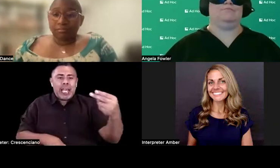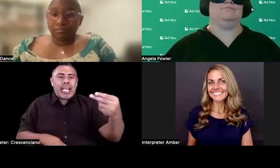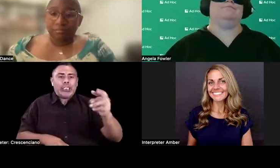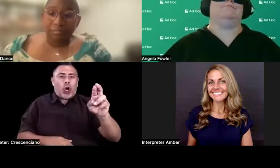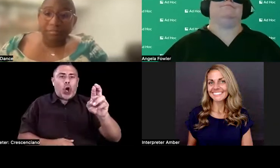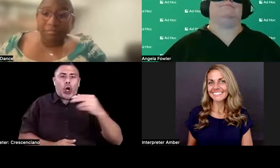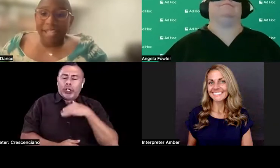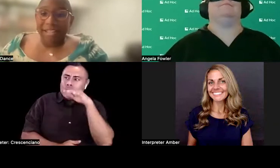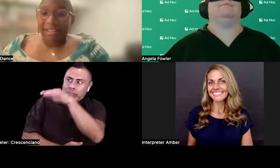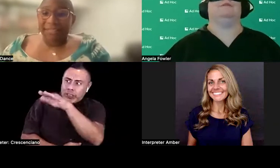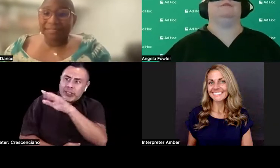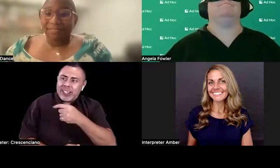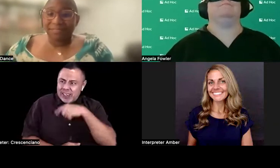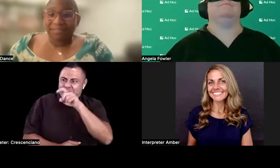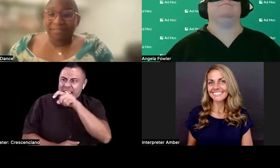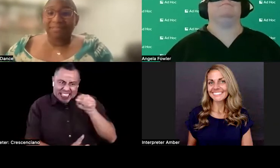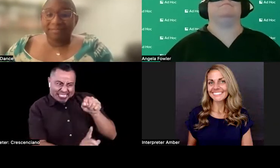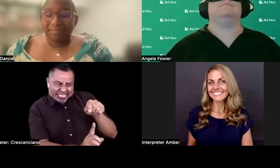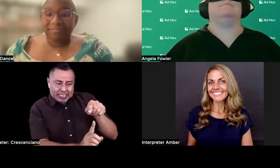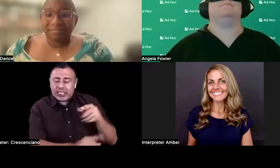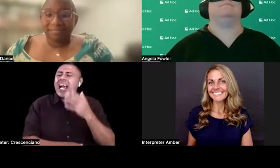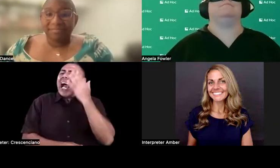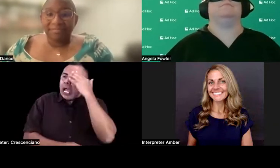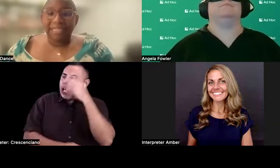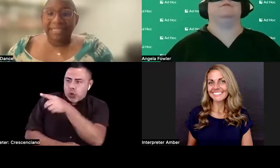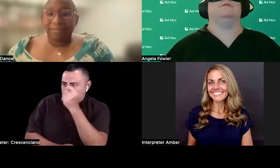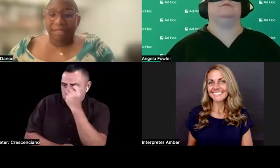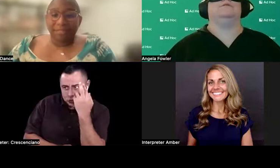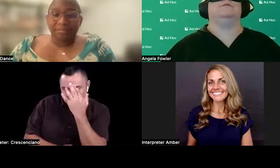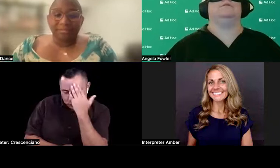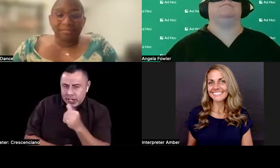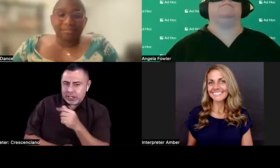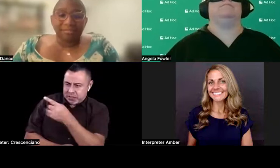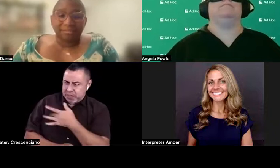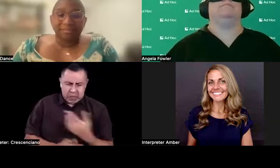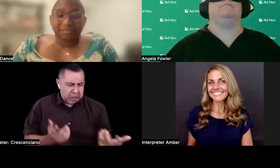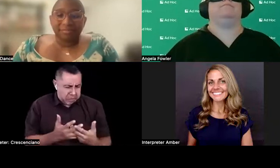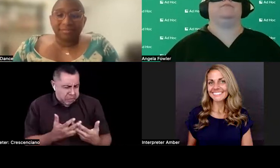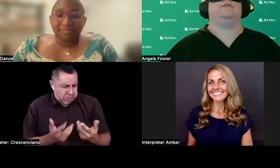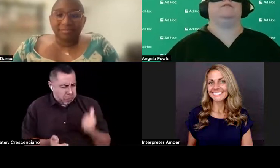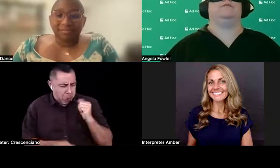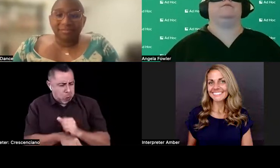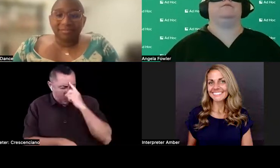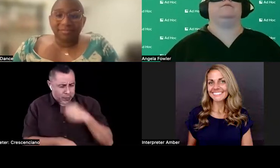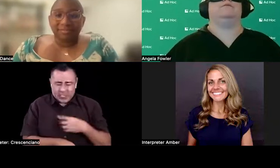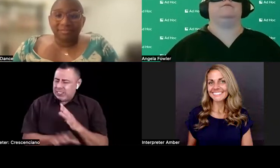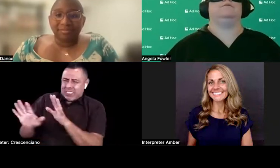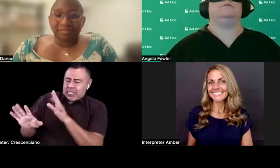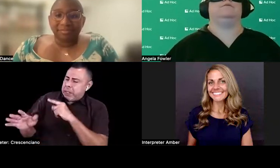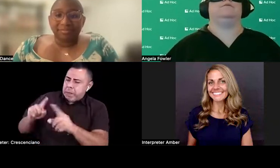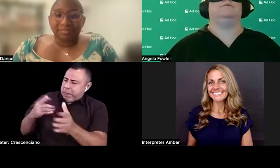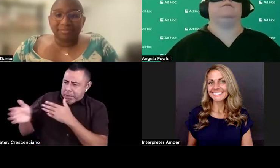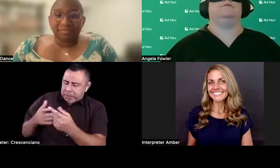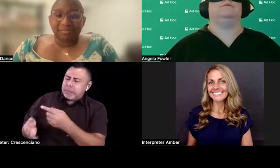you this is what I need. Help me get it so I can do my job effectively. And sometimes they rate it that, sometimes not. Sometimes they put up more